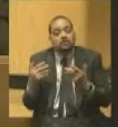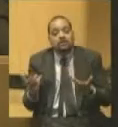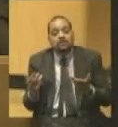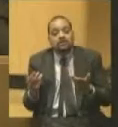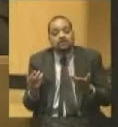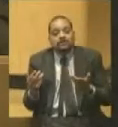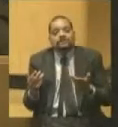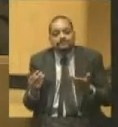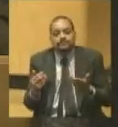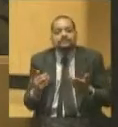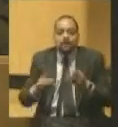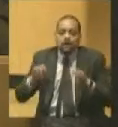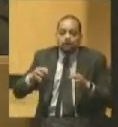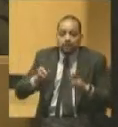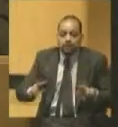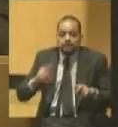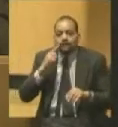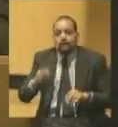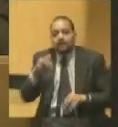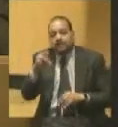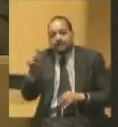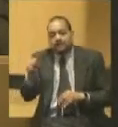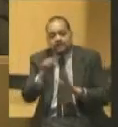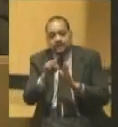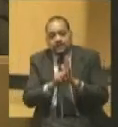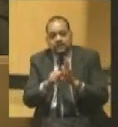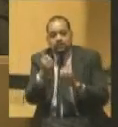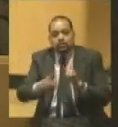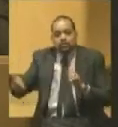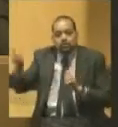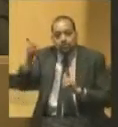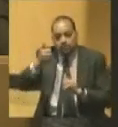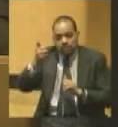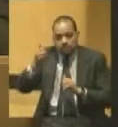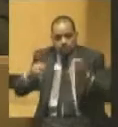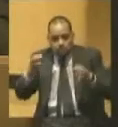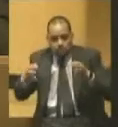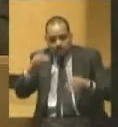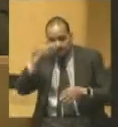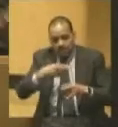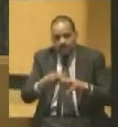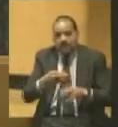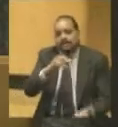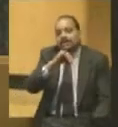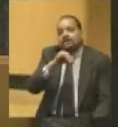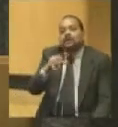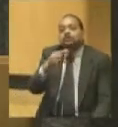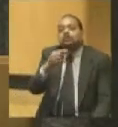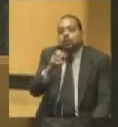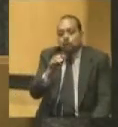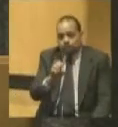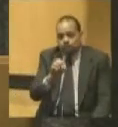justice of the Pennsylvania State Supreme Court, a man named George Washington Woodward. So in his